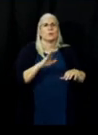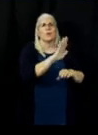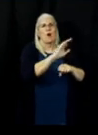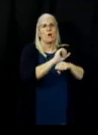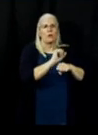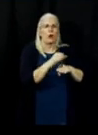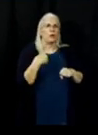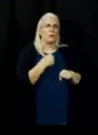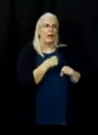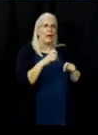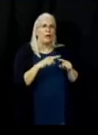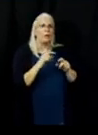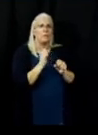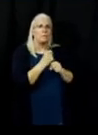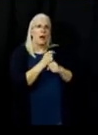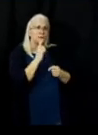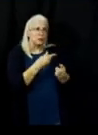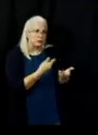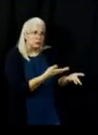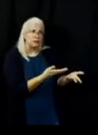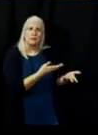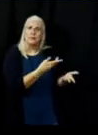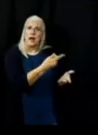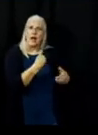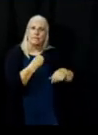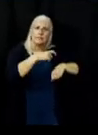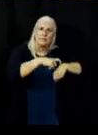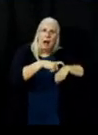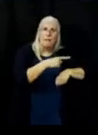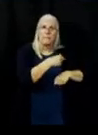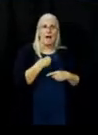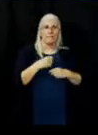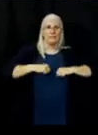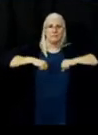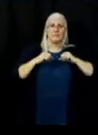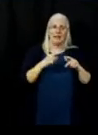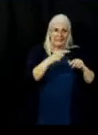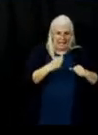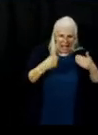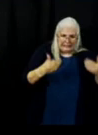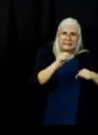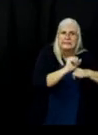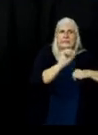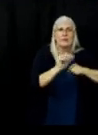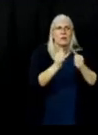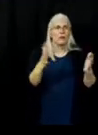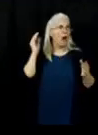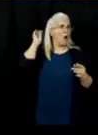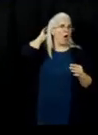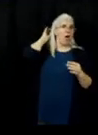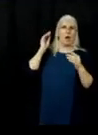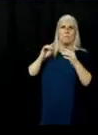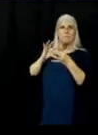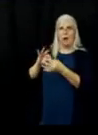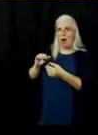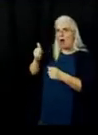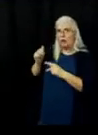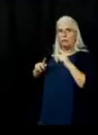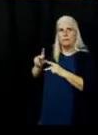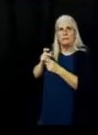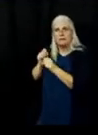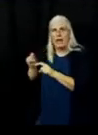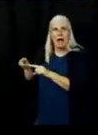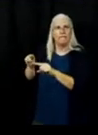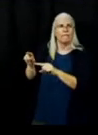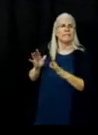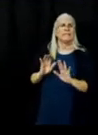we can go home and deal with all the impacts we're going to have, we can do that safely. I also wanted to, to